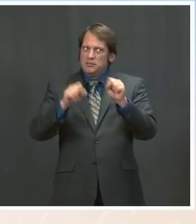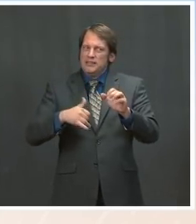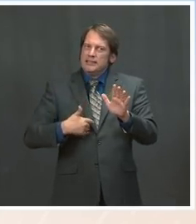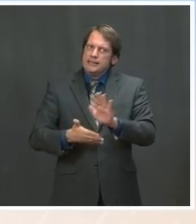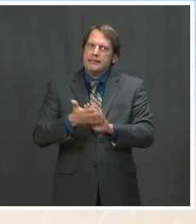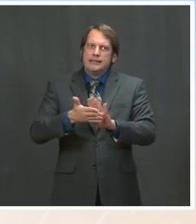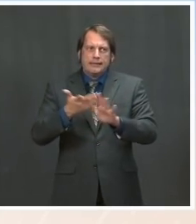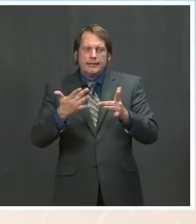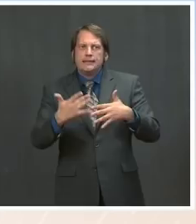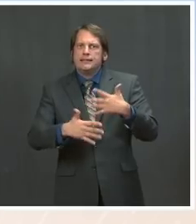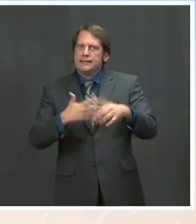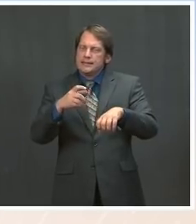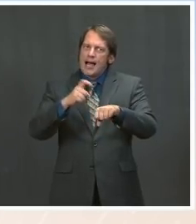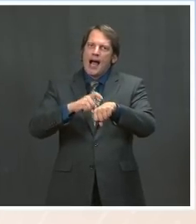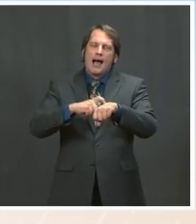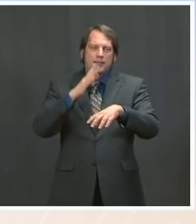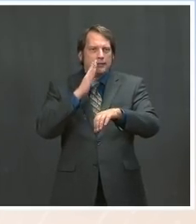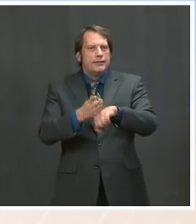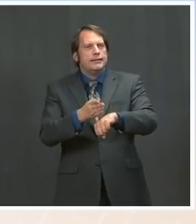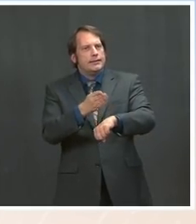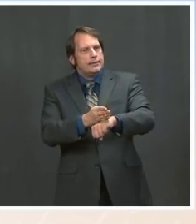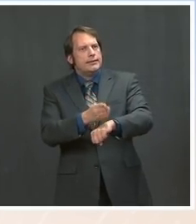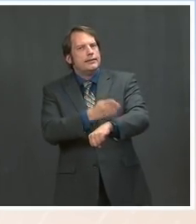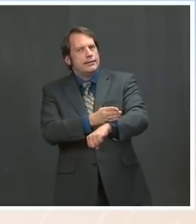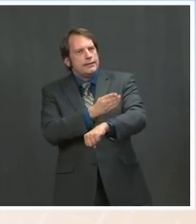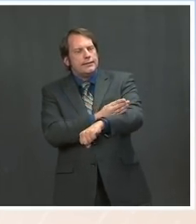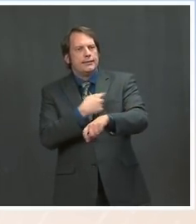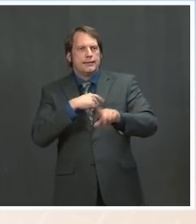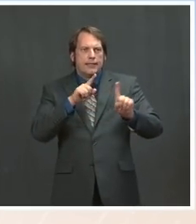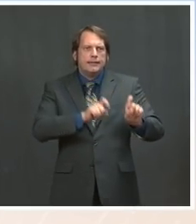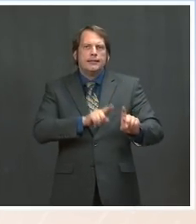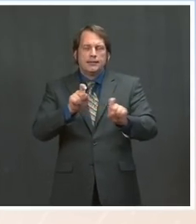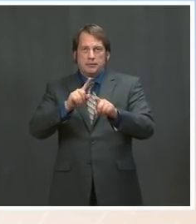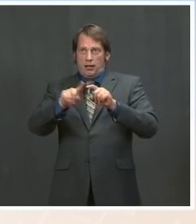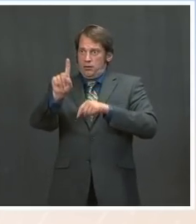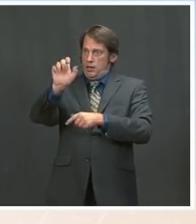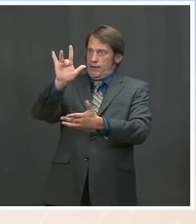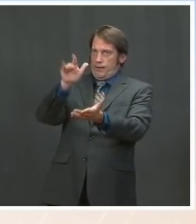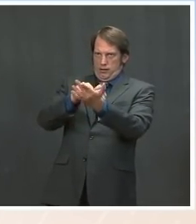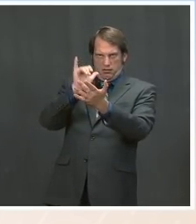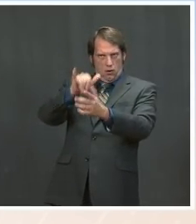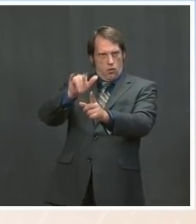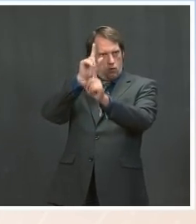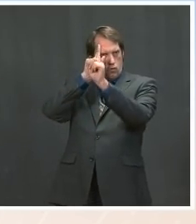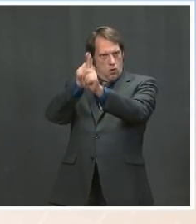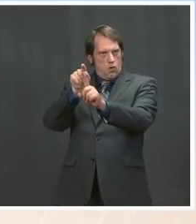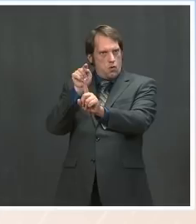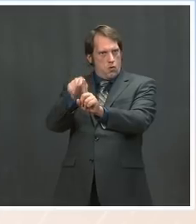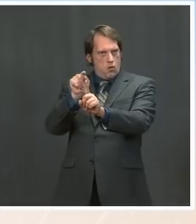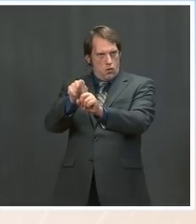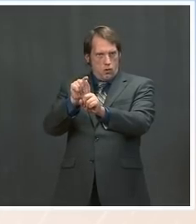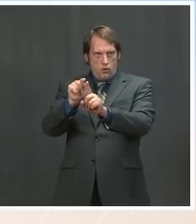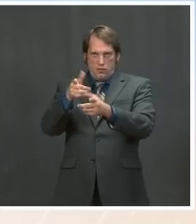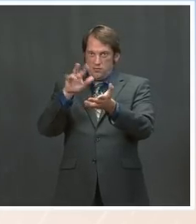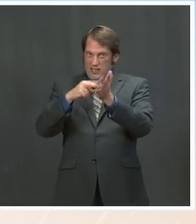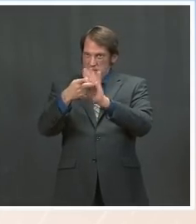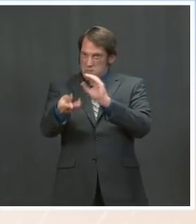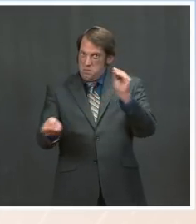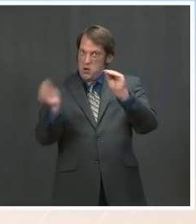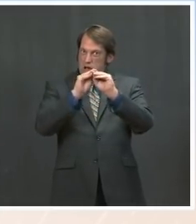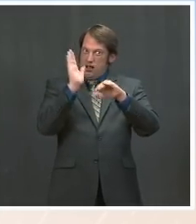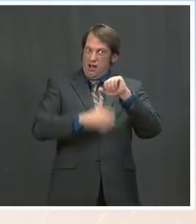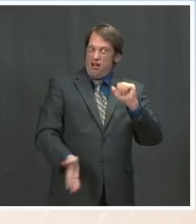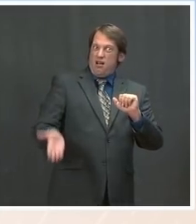that goal was always aspirational. It was always a huge goal — 10 times what the Trump administration had welcomed in terms of refugees. And so